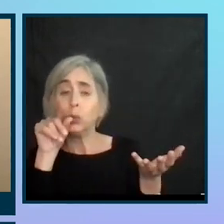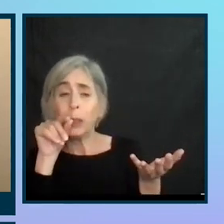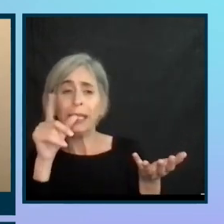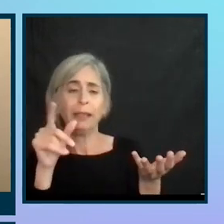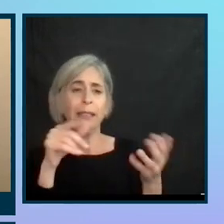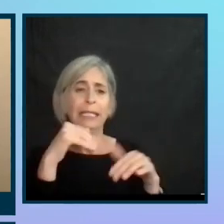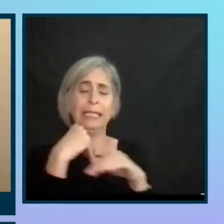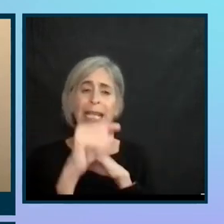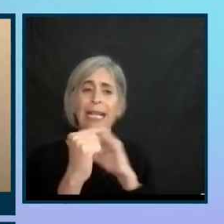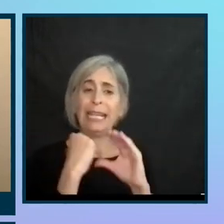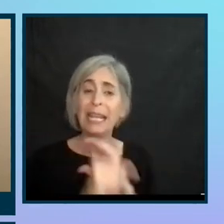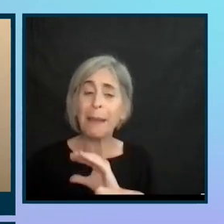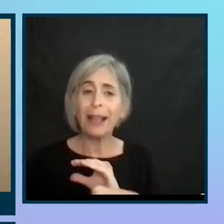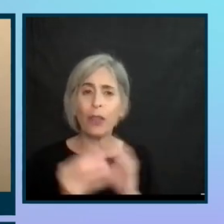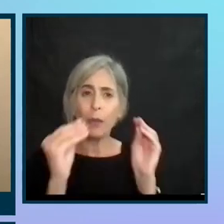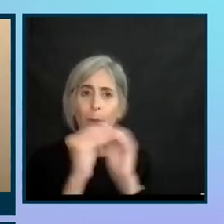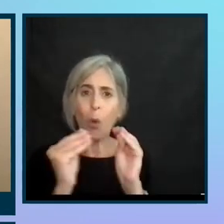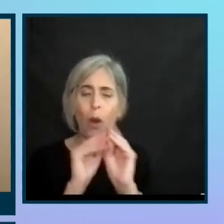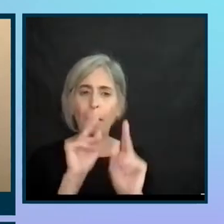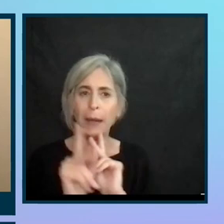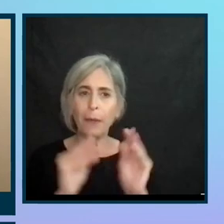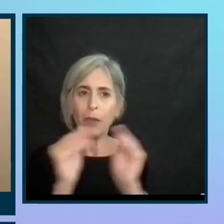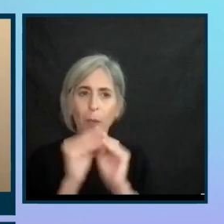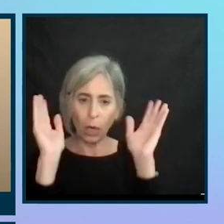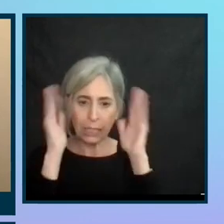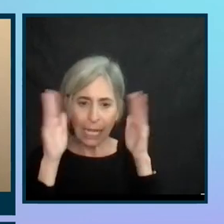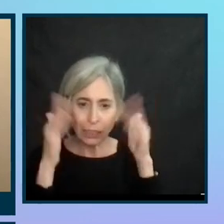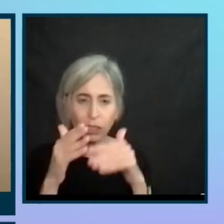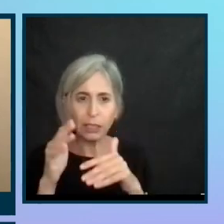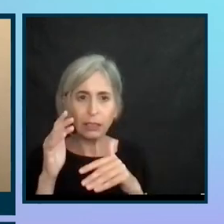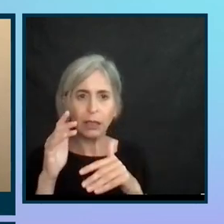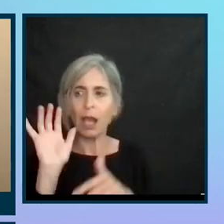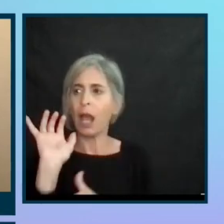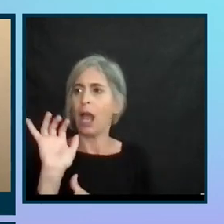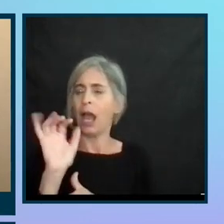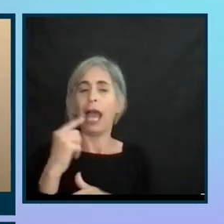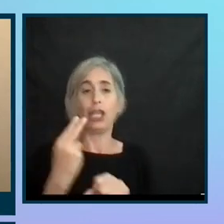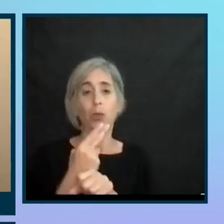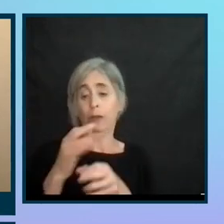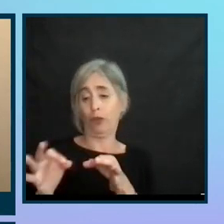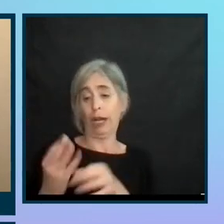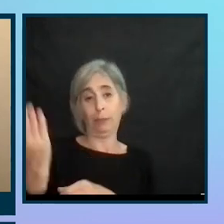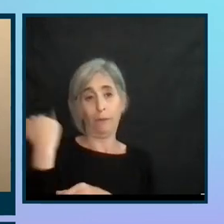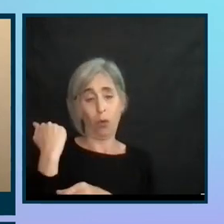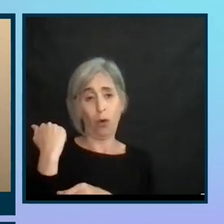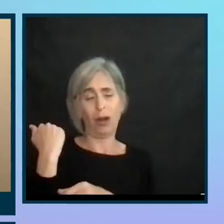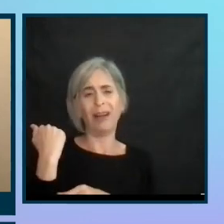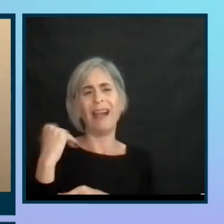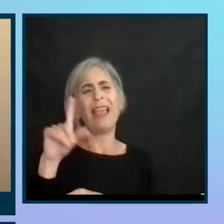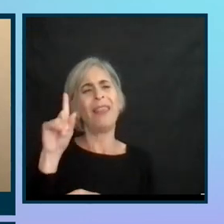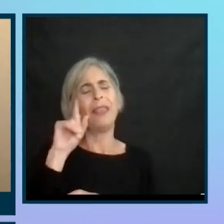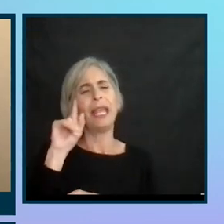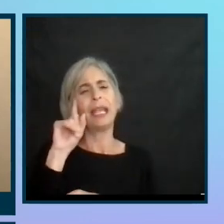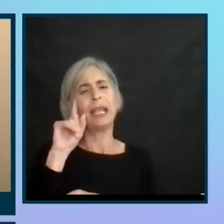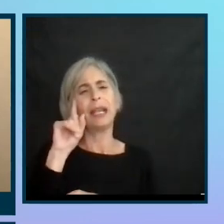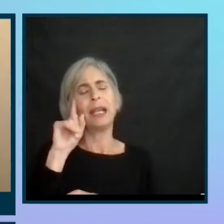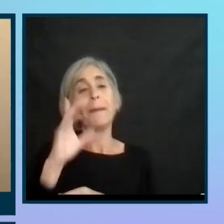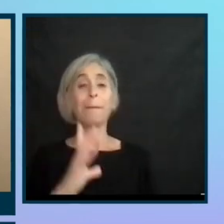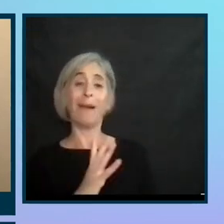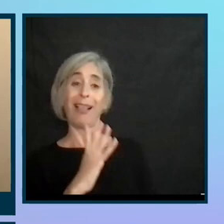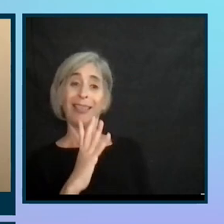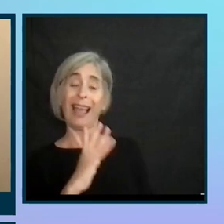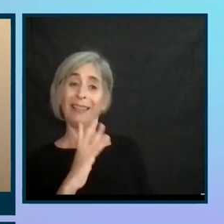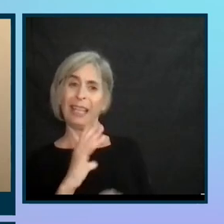emails, and the more people, the more attention it's going to get. So I used this phrase earlier when we were talking. I think being politely